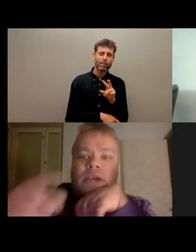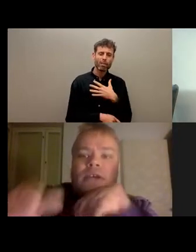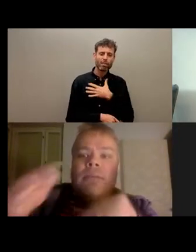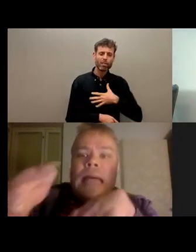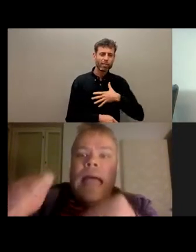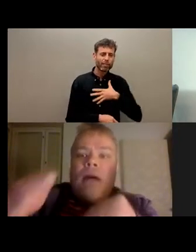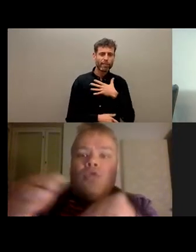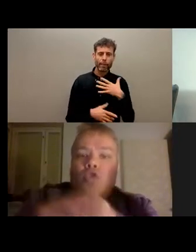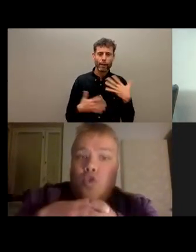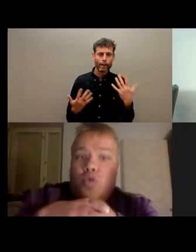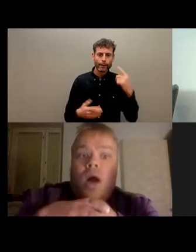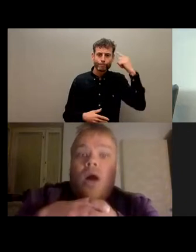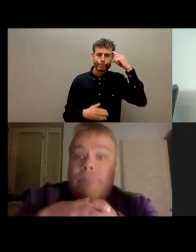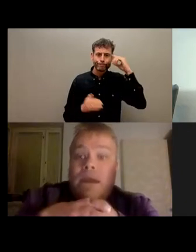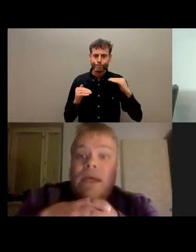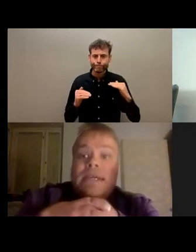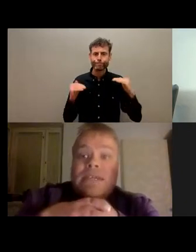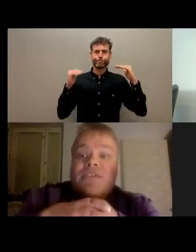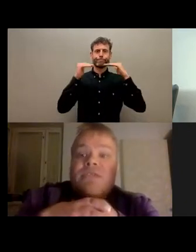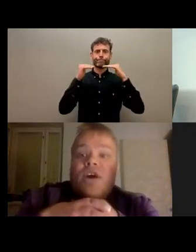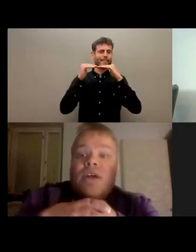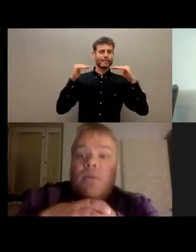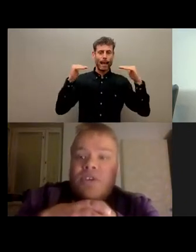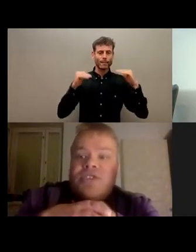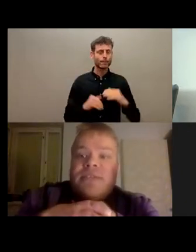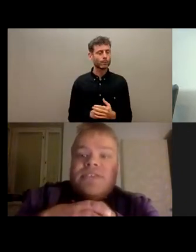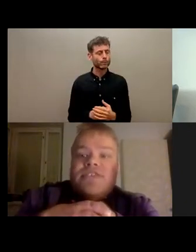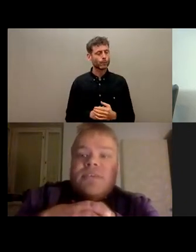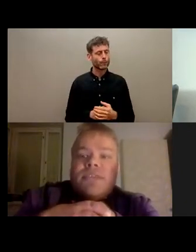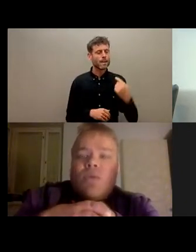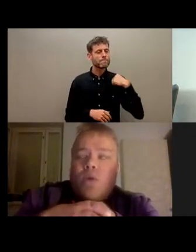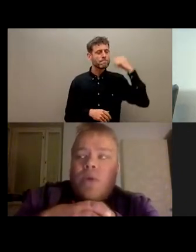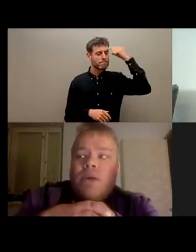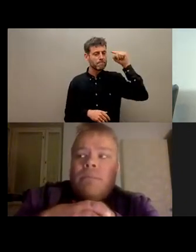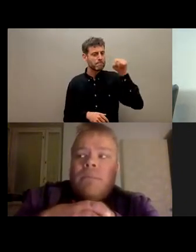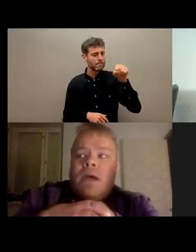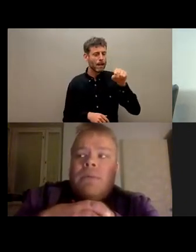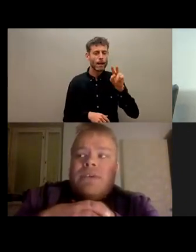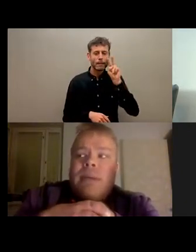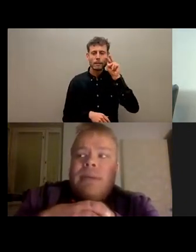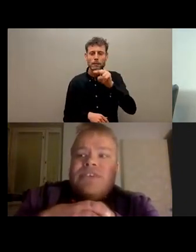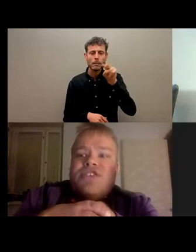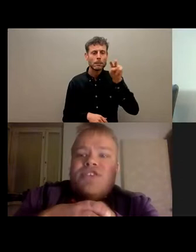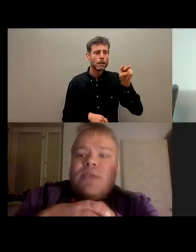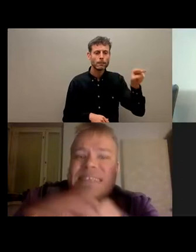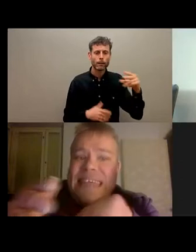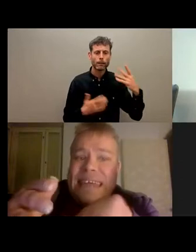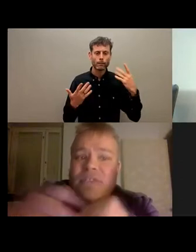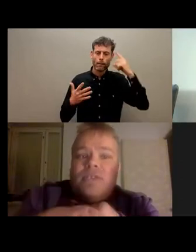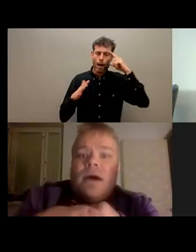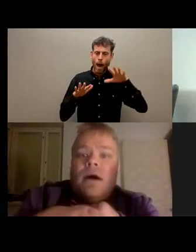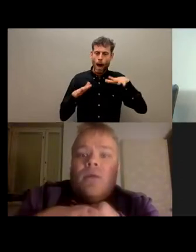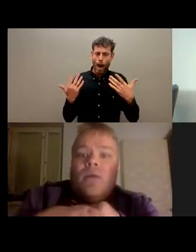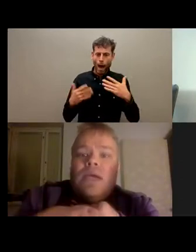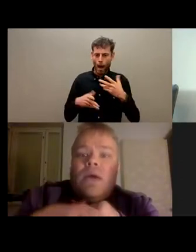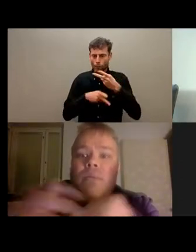goes like how to do a comprehensive safeguarding policy. And this is something where we are, because Abilis doesn't really send,